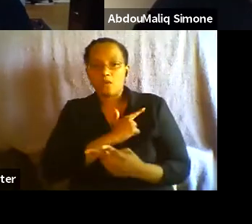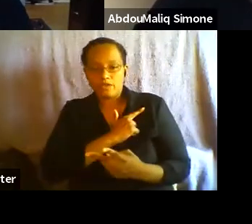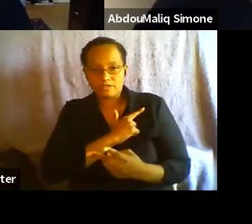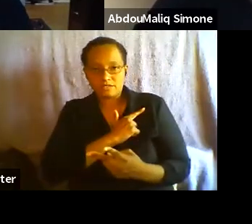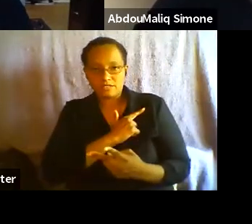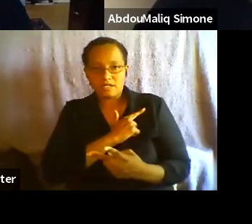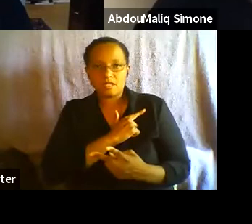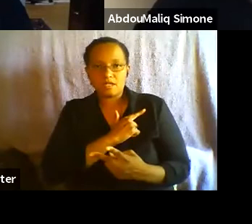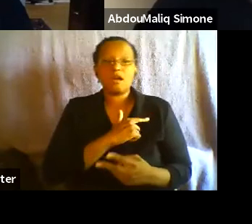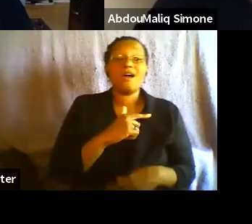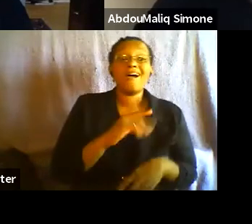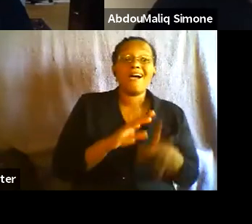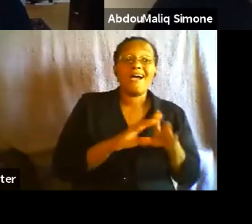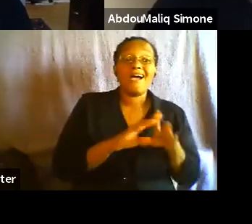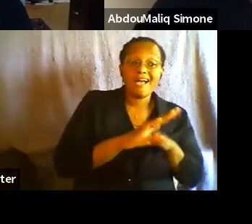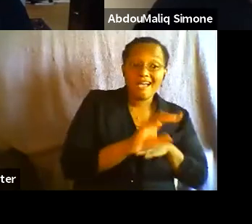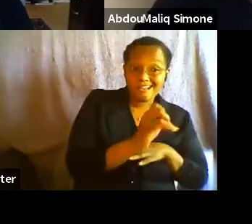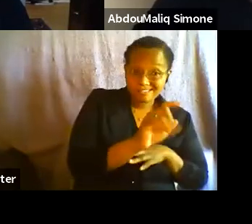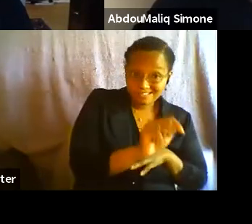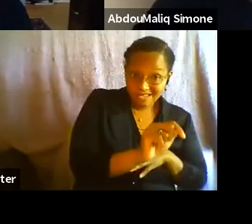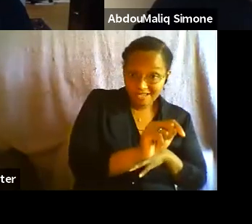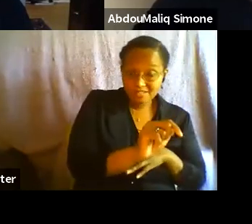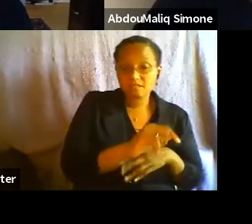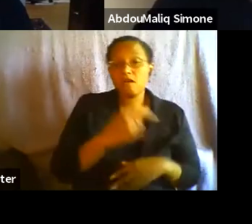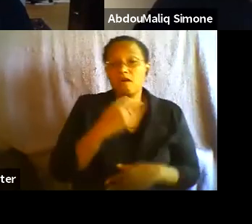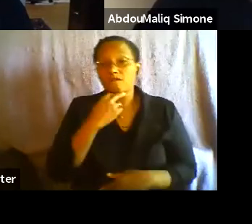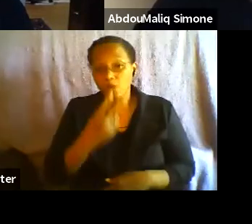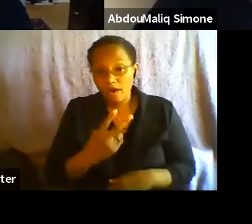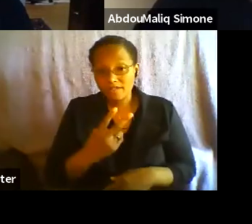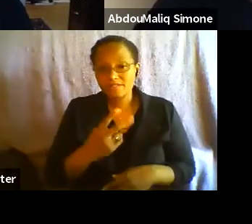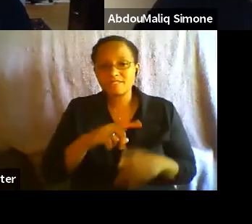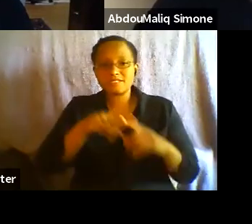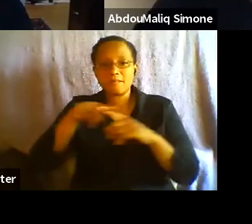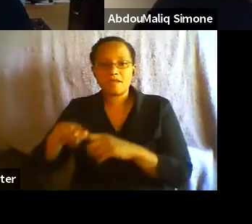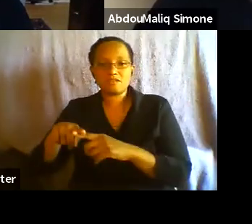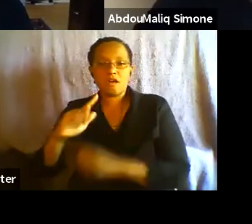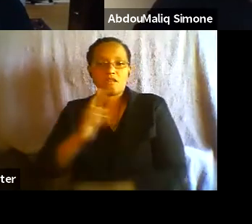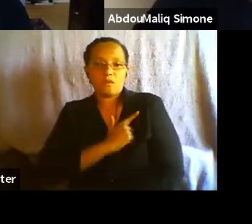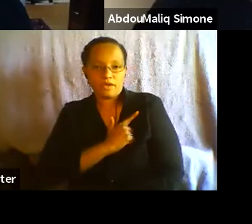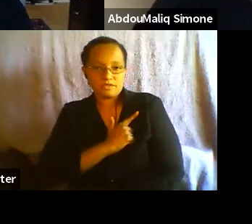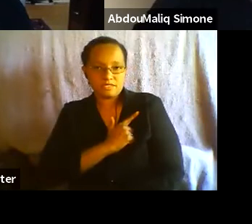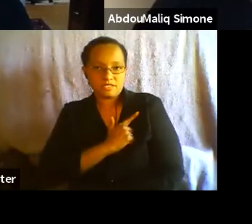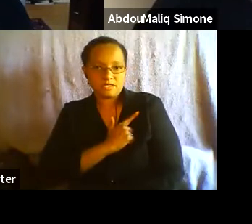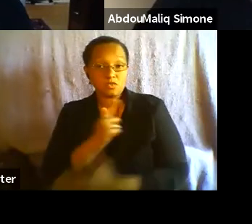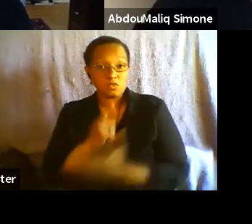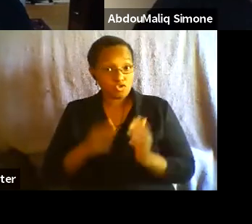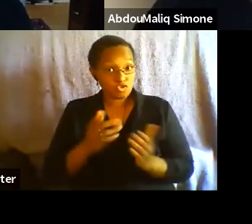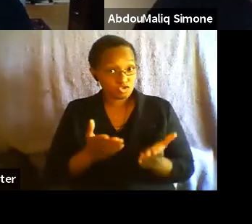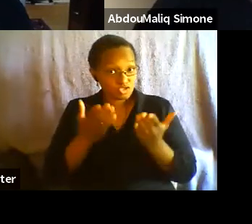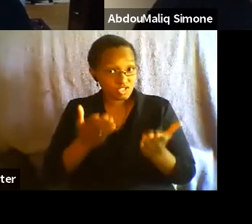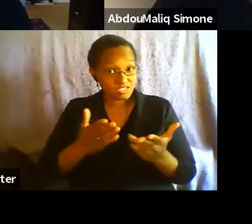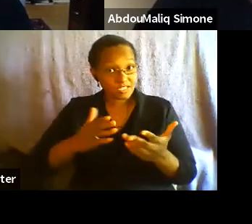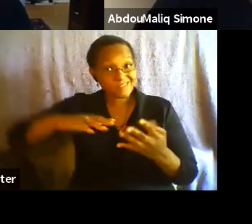level of loyalty. What you are suggesting seems to be another step, where exit and voice